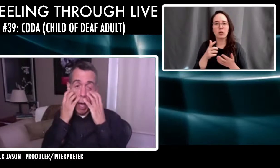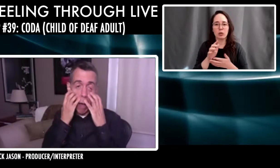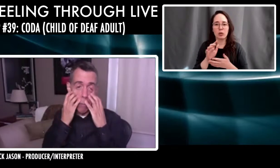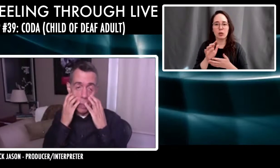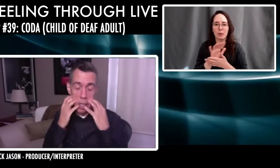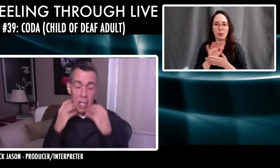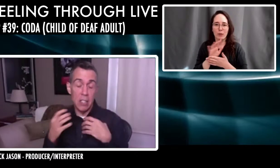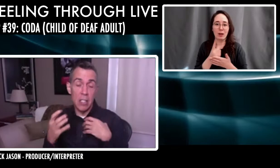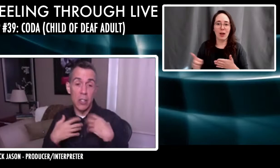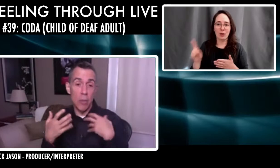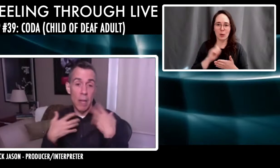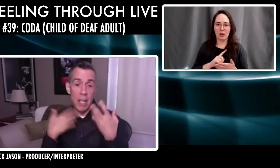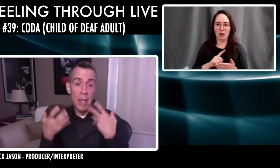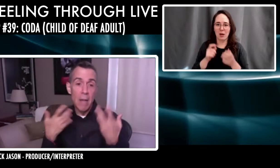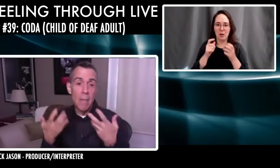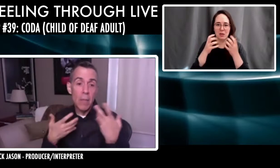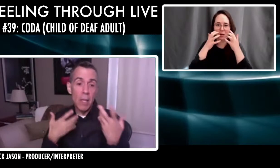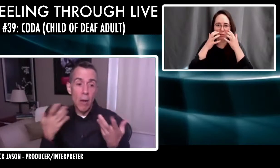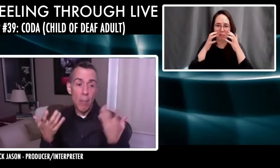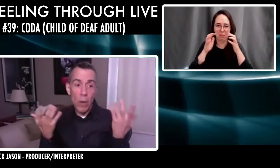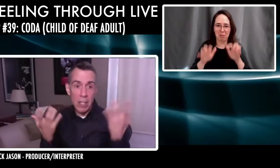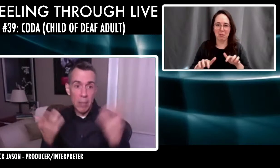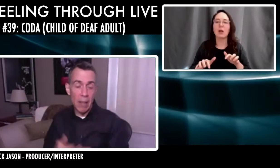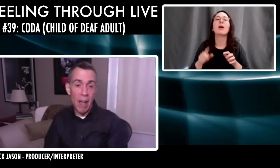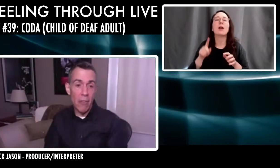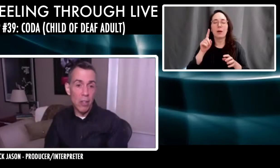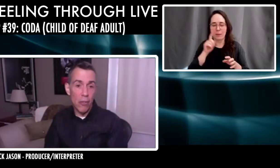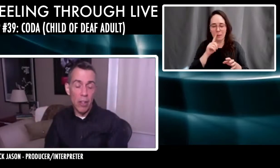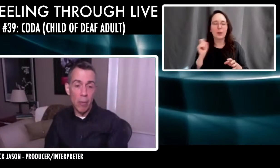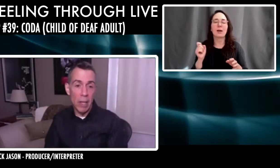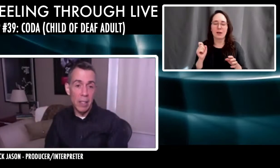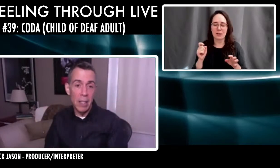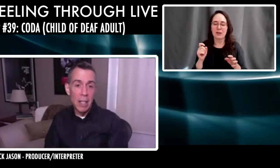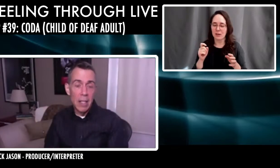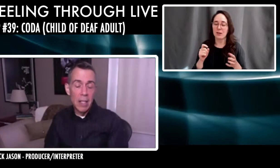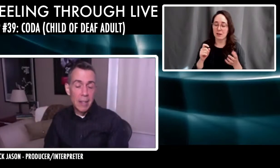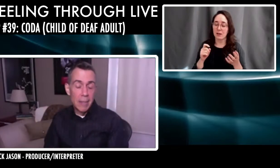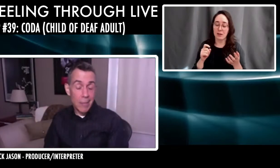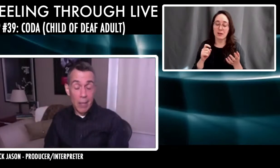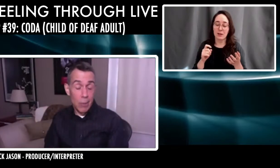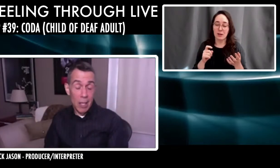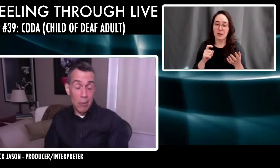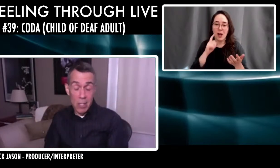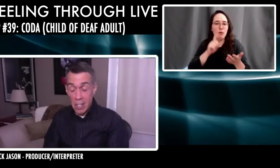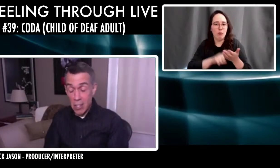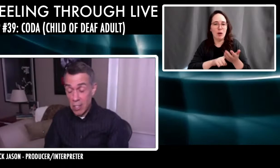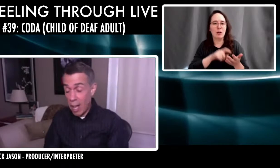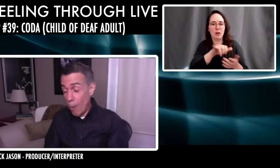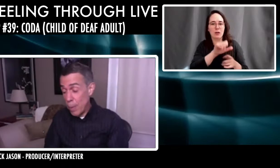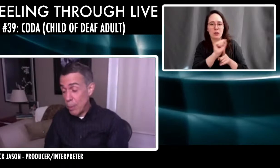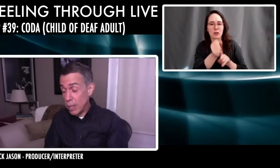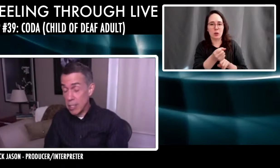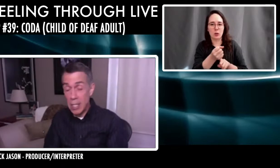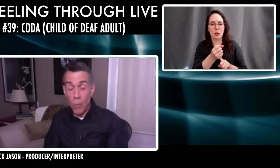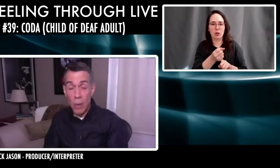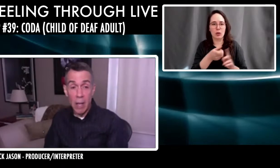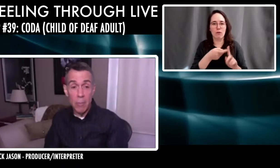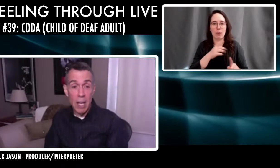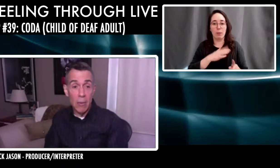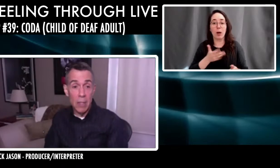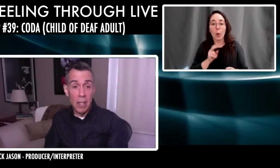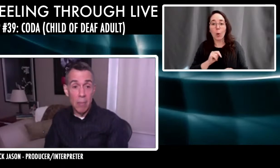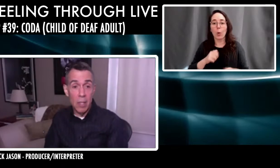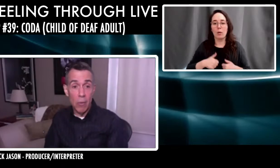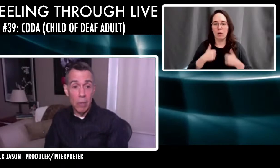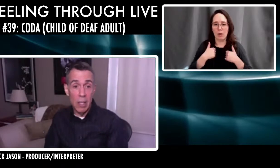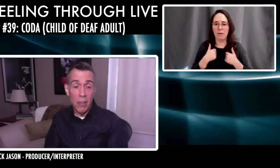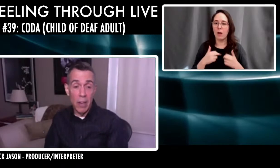like sobbing because it touched so many, you know, points in my life in the film. And it was just, it's just, I hope people get to see it when it comes